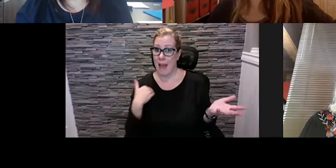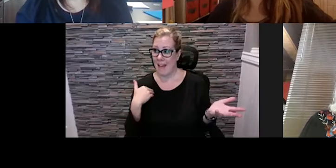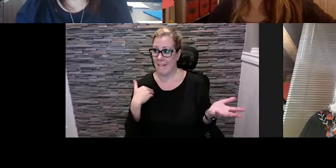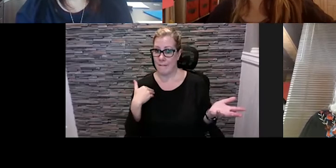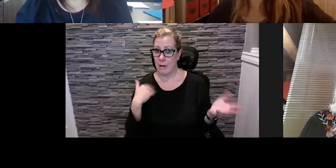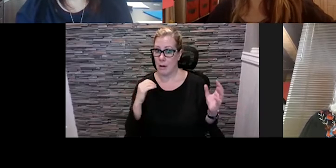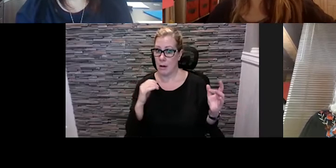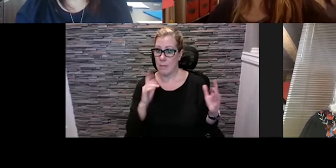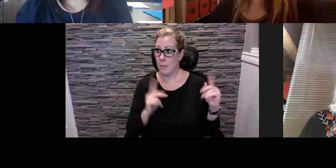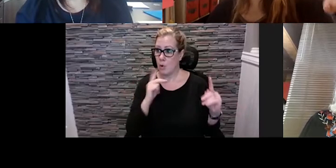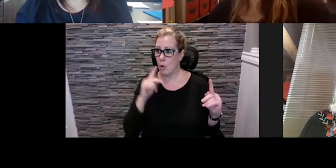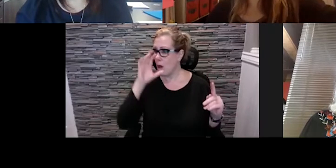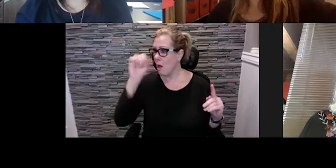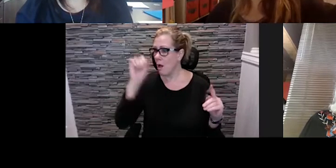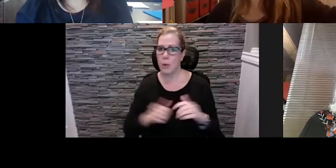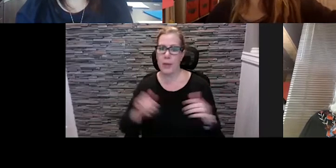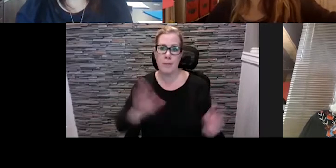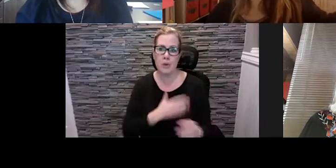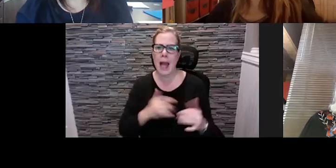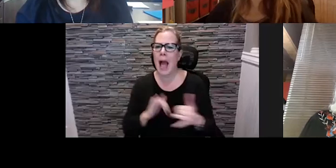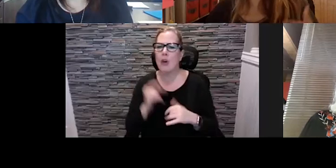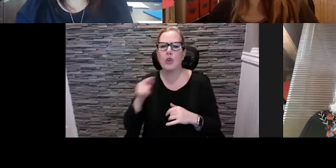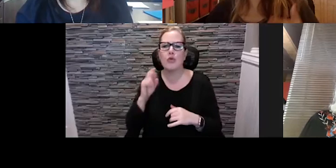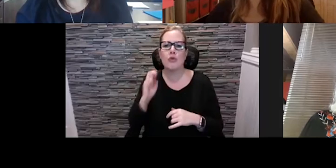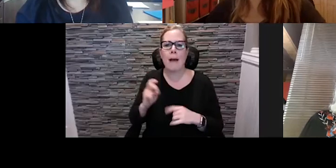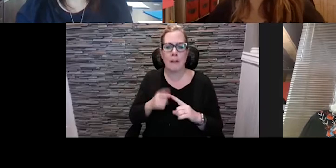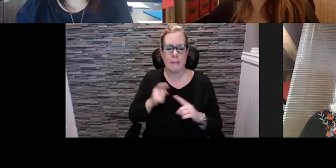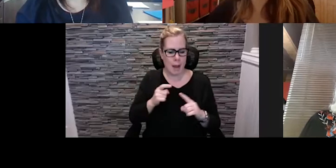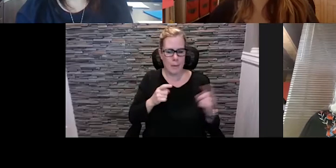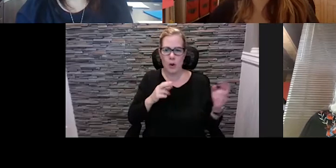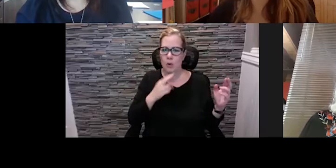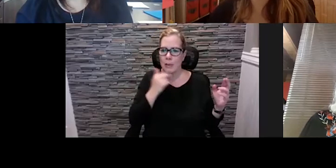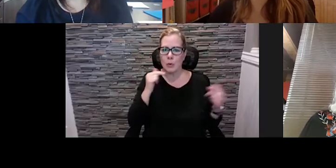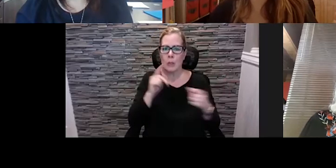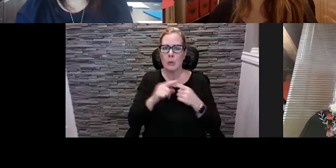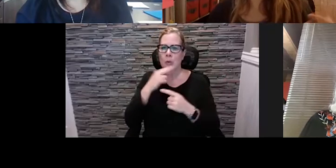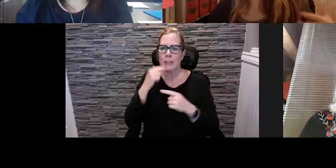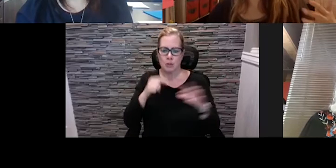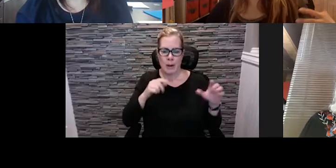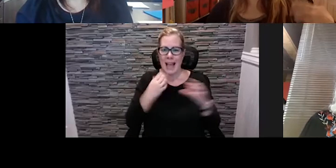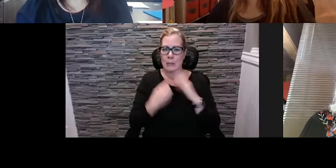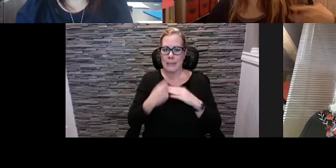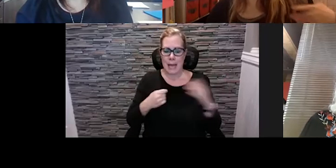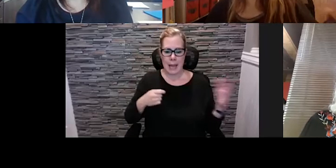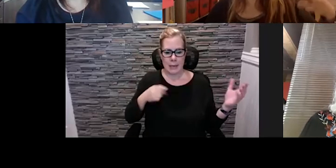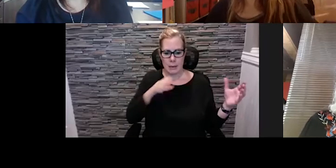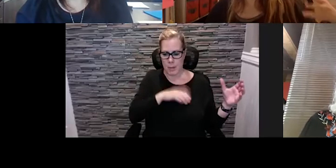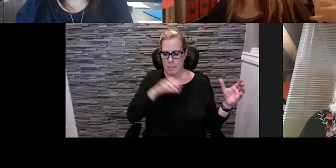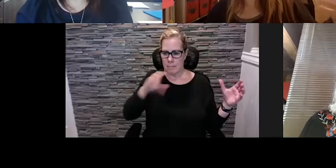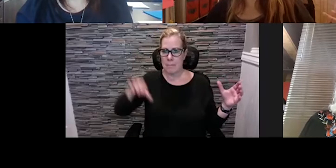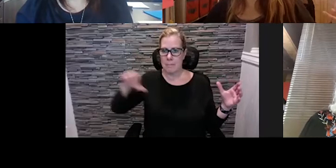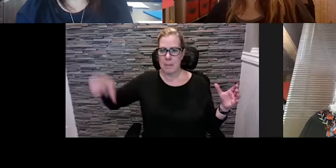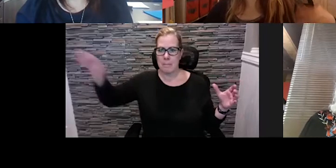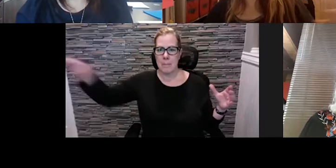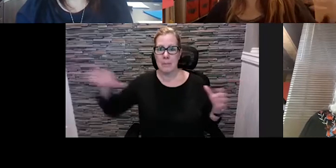you travel from patio to patio within any given bia so we already know people